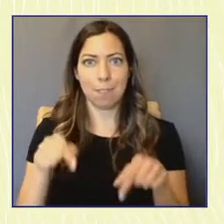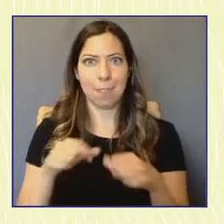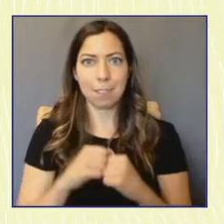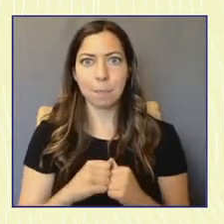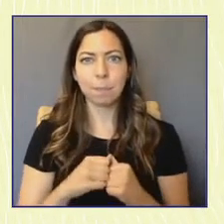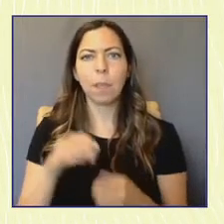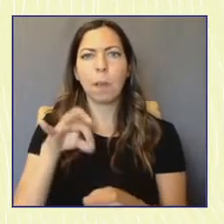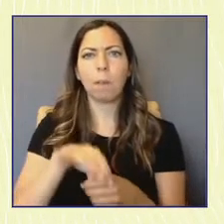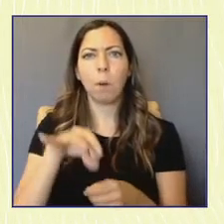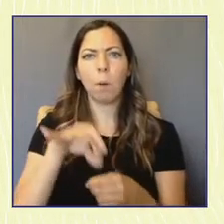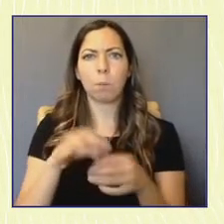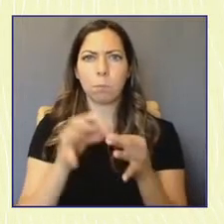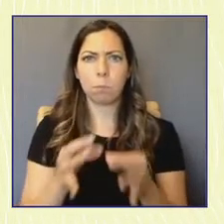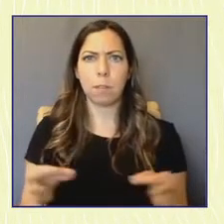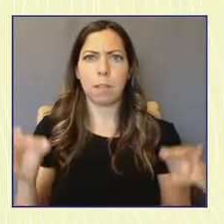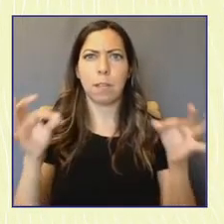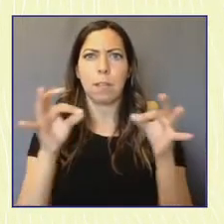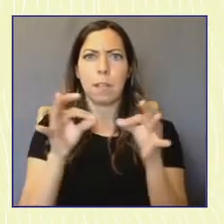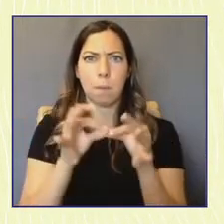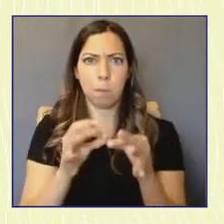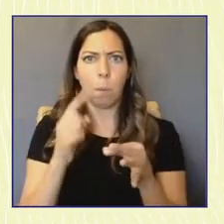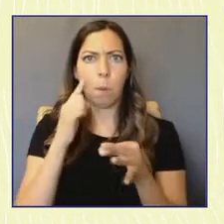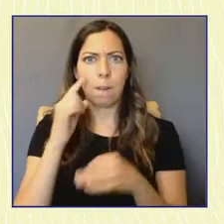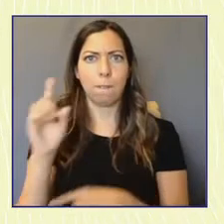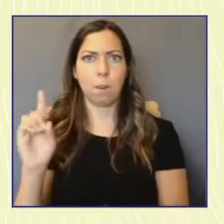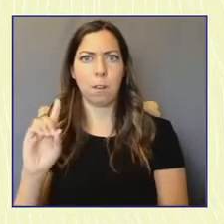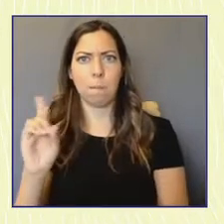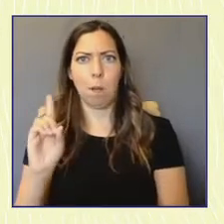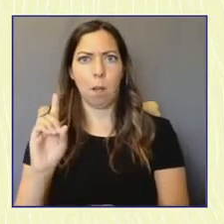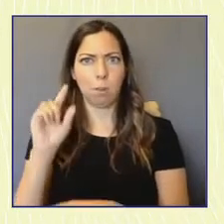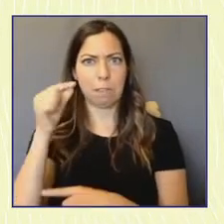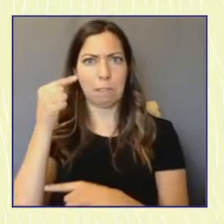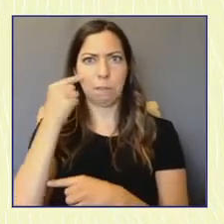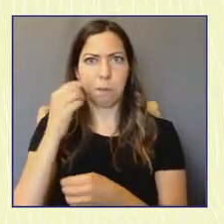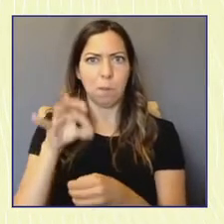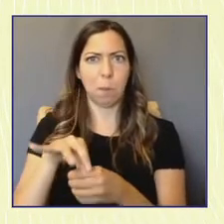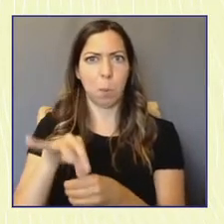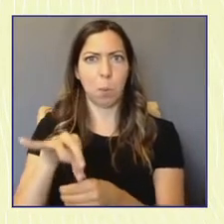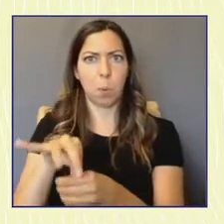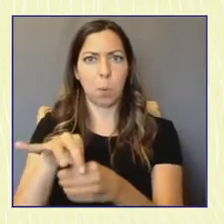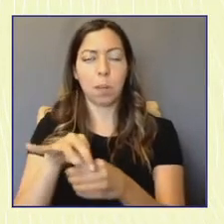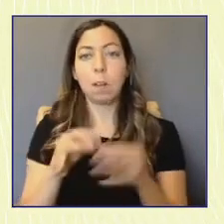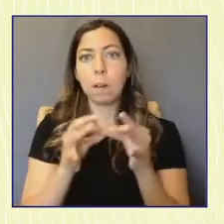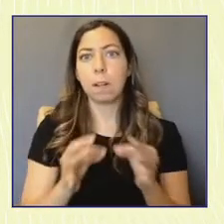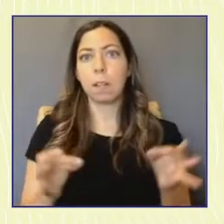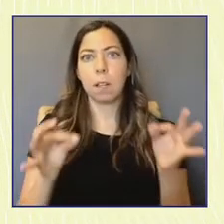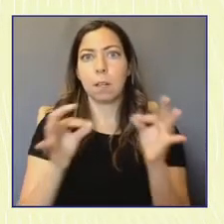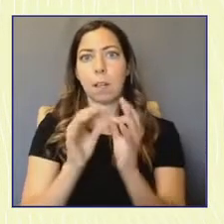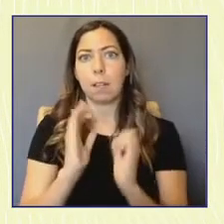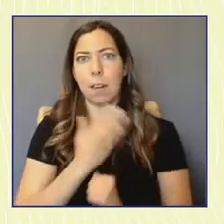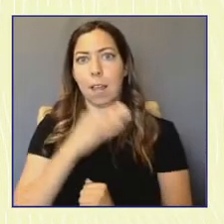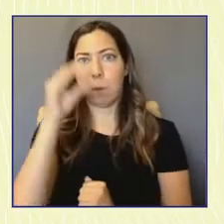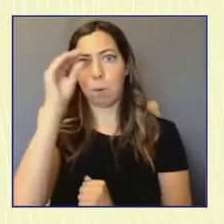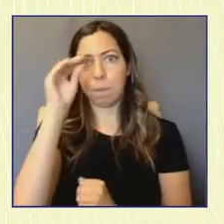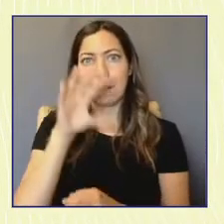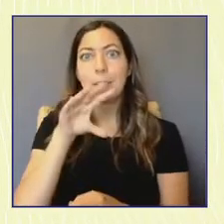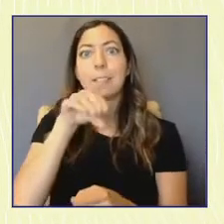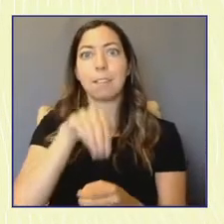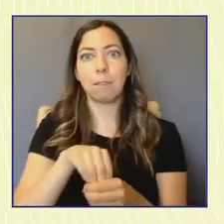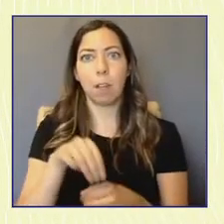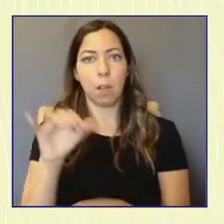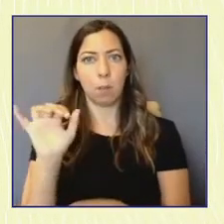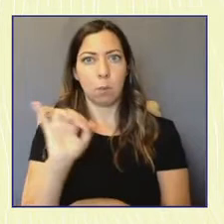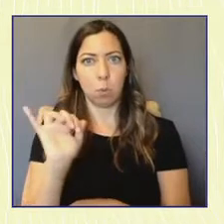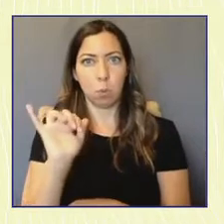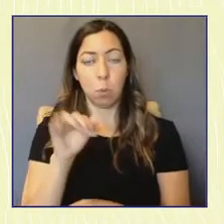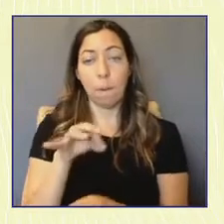of our democracy, and it's essential to ensuring that our voices are heard. It is among our most sacred and